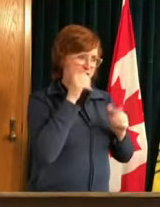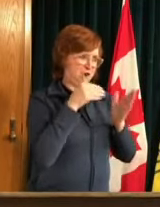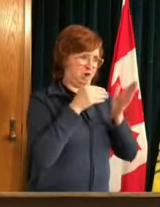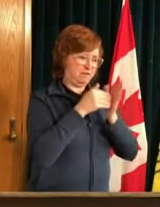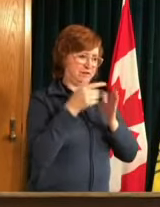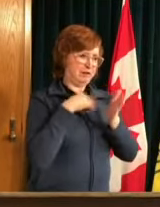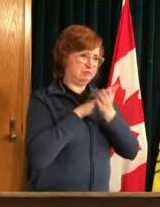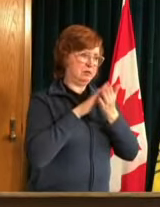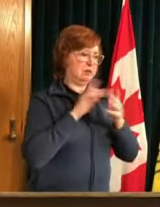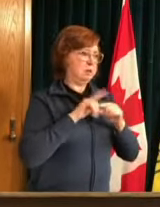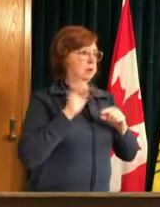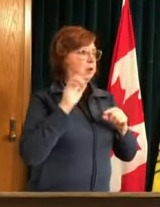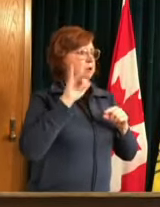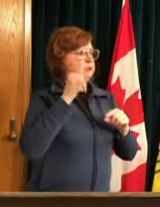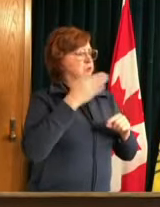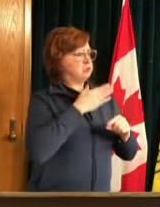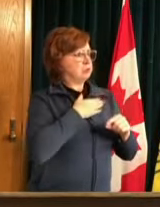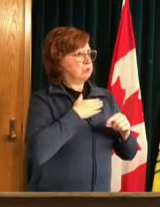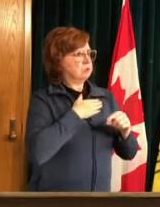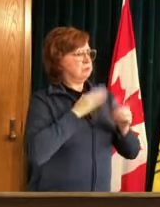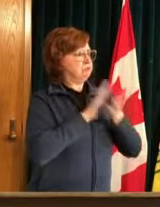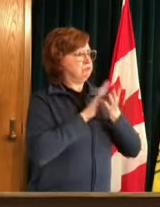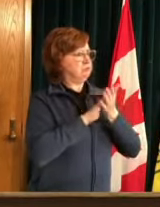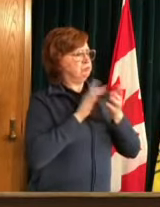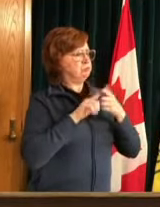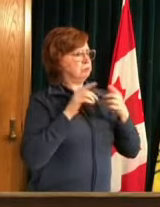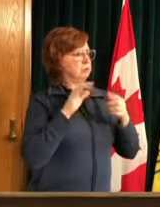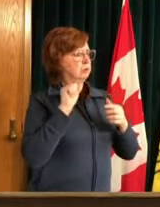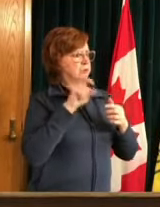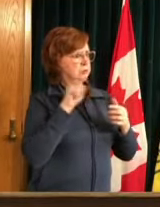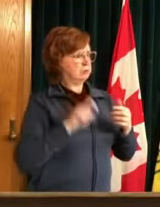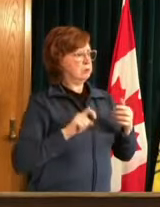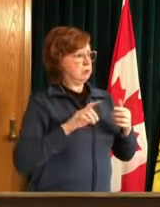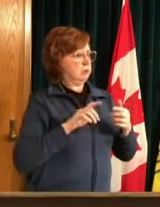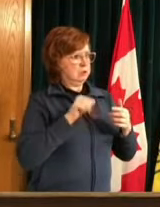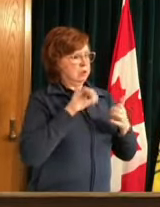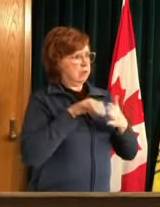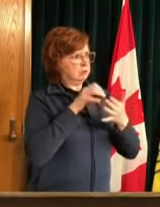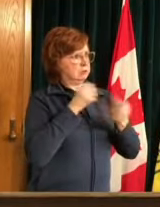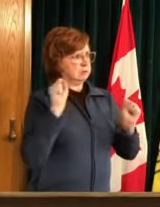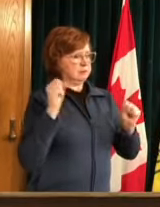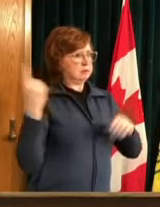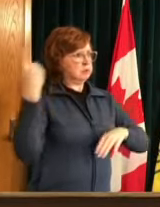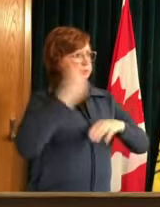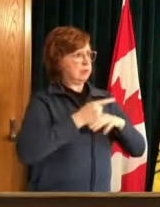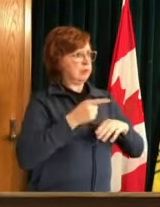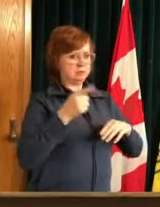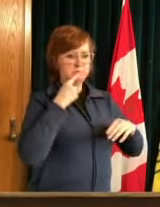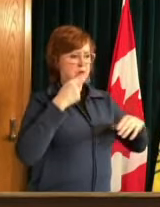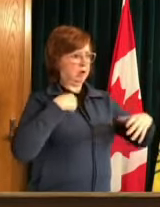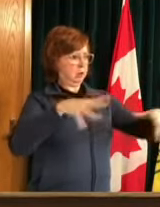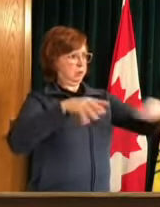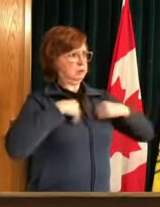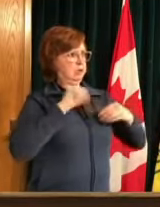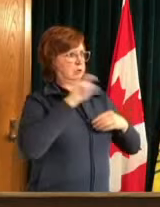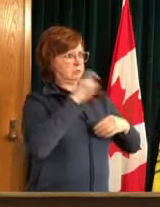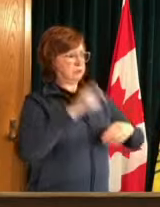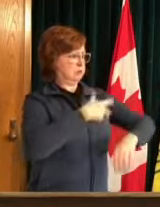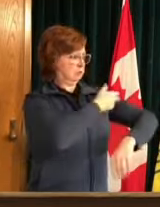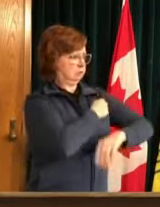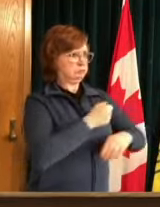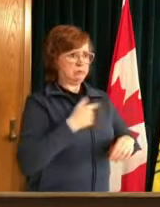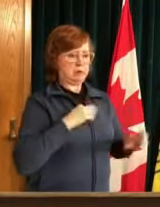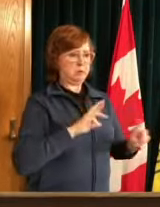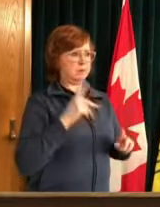the astrazeneca vaccine and whether or not uh it's a safe vaccine to take by announcing today that he's going to receive the astrazeneca we we